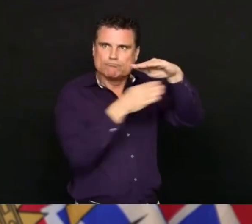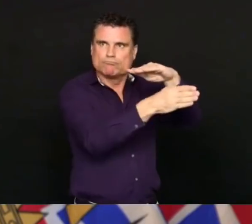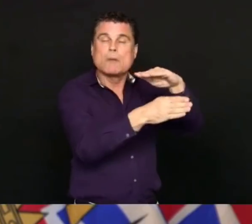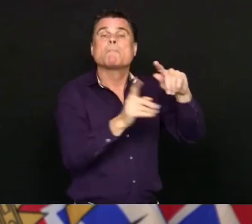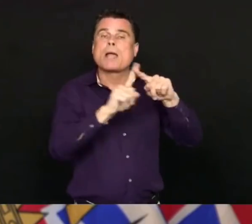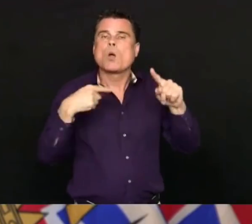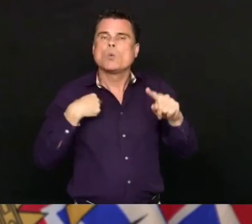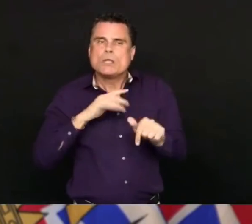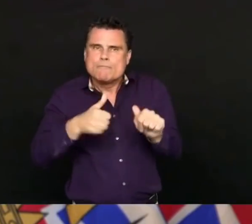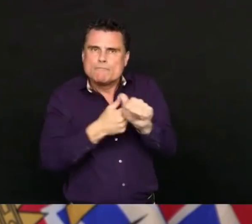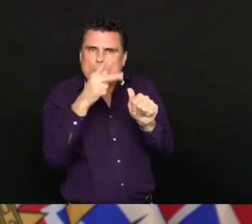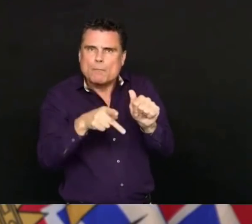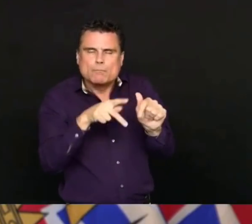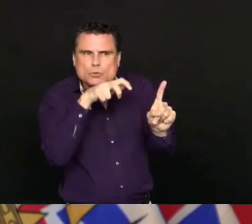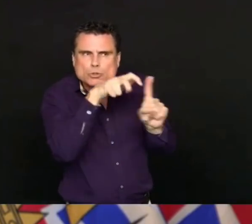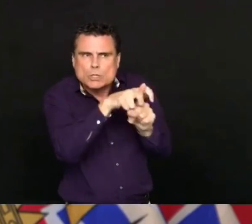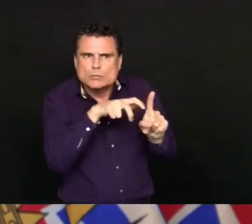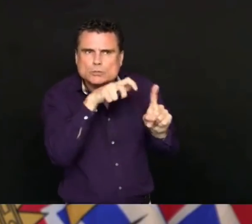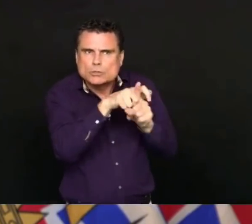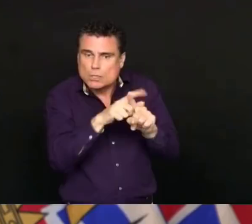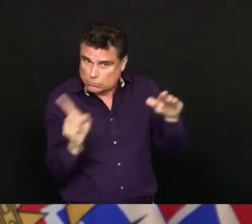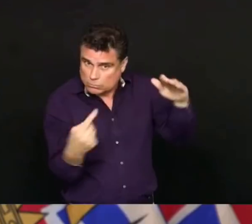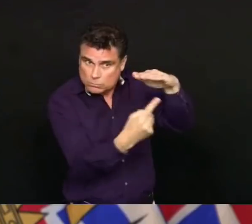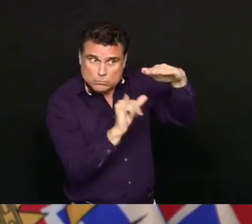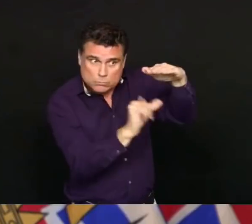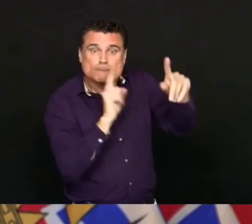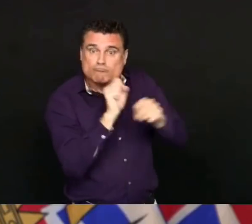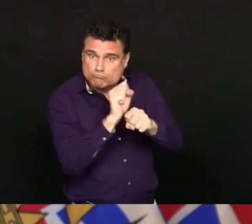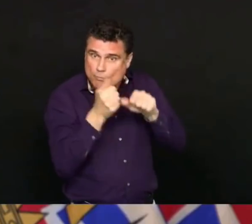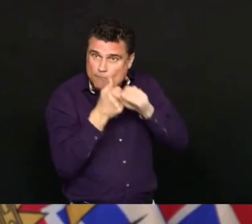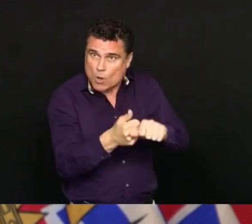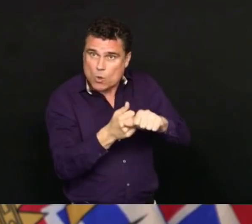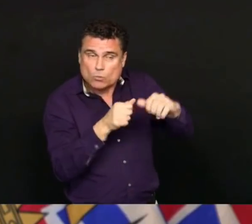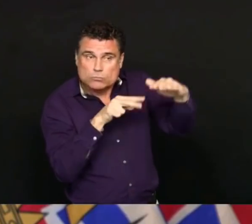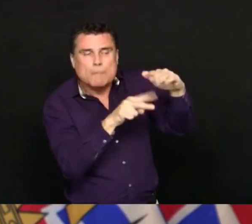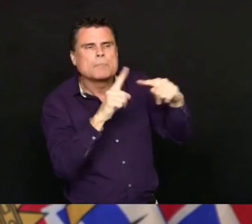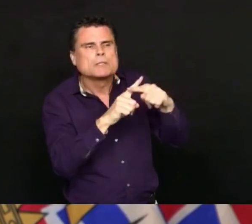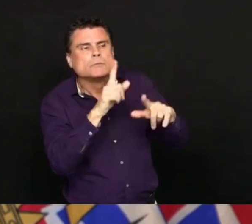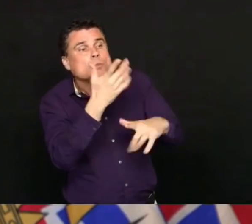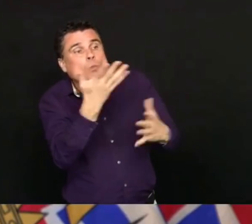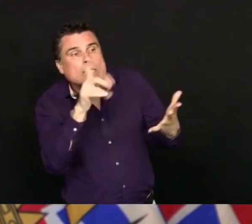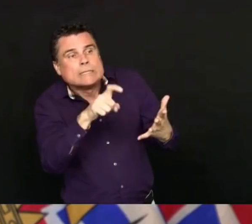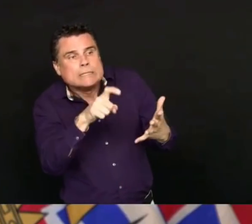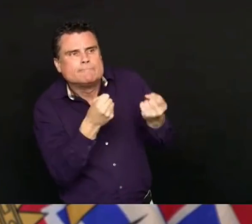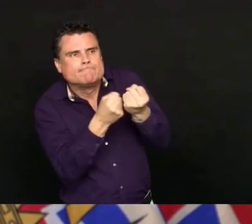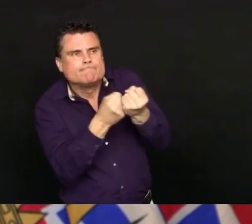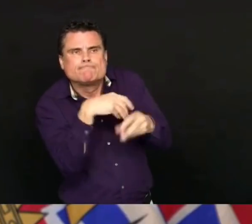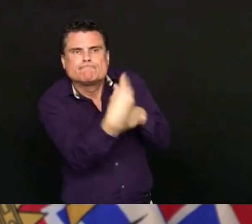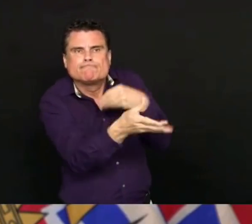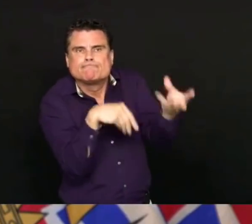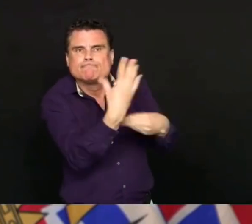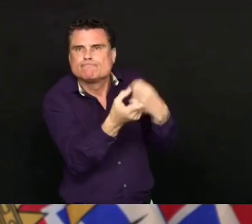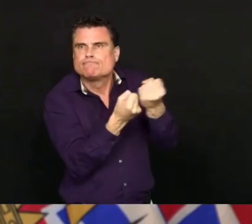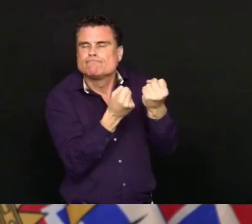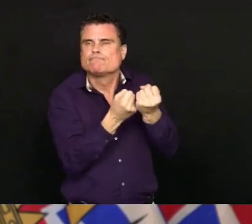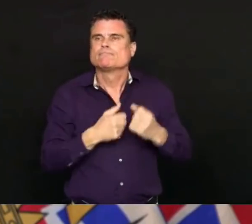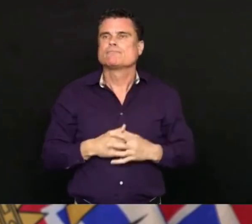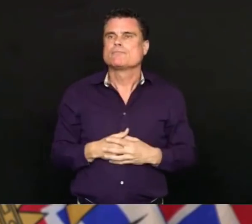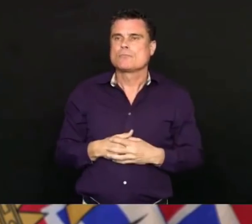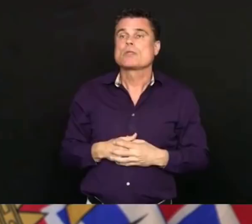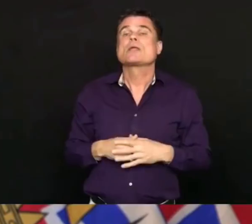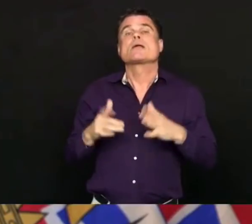in BC who stepped up to be part of this initiative, and our partners with the Quarantine Service and the Canadian Border Services Agency.